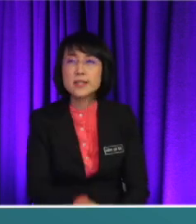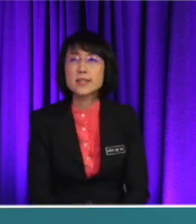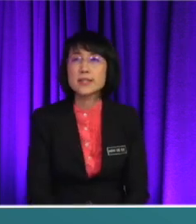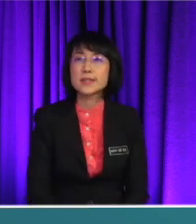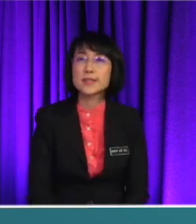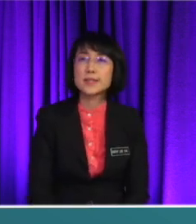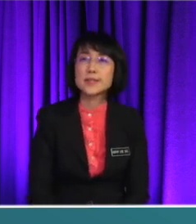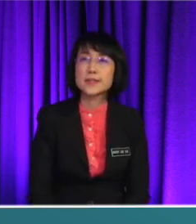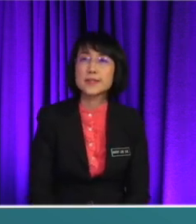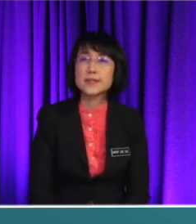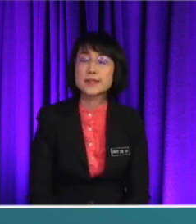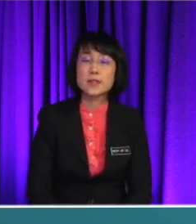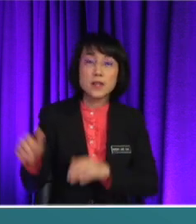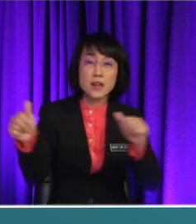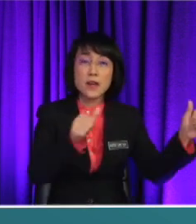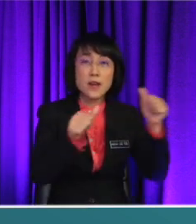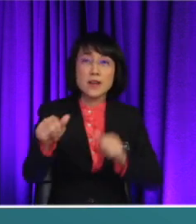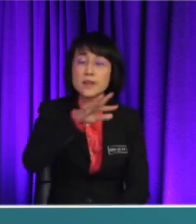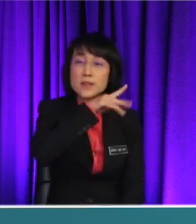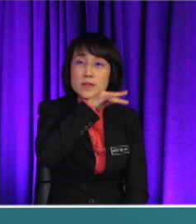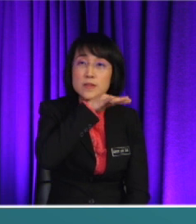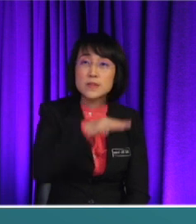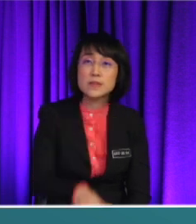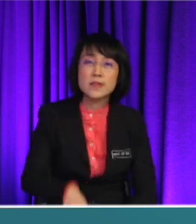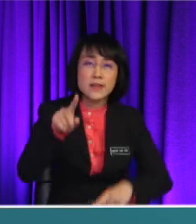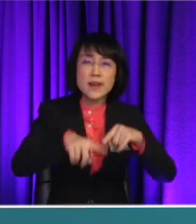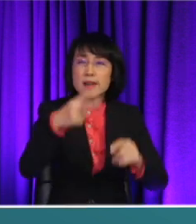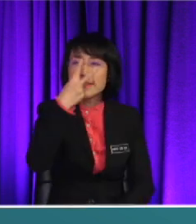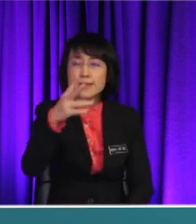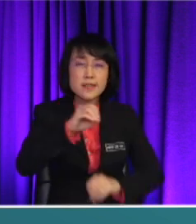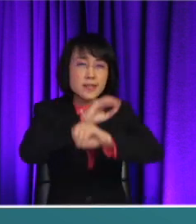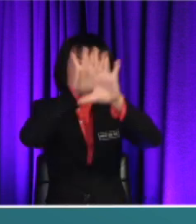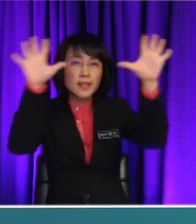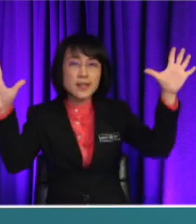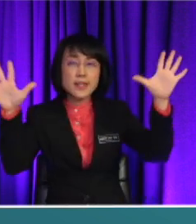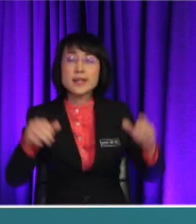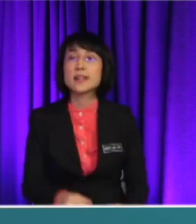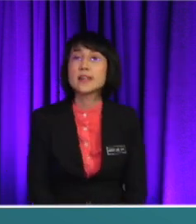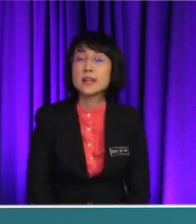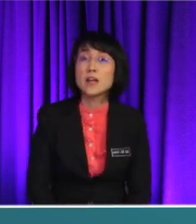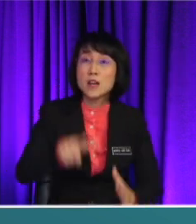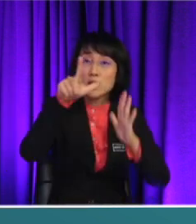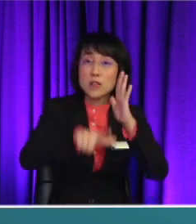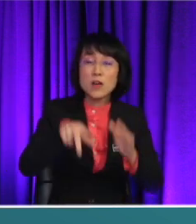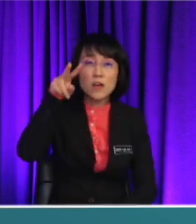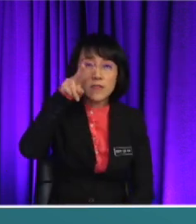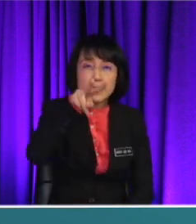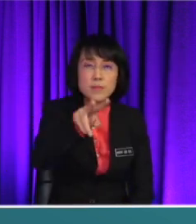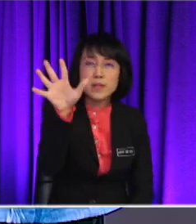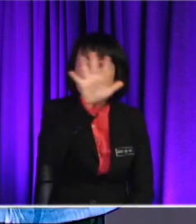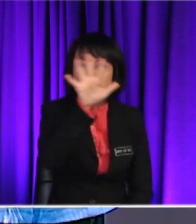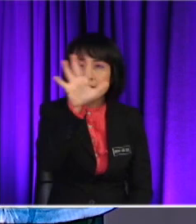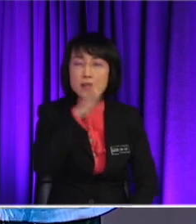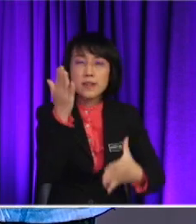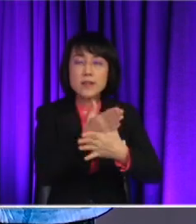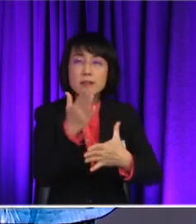like, the air being polluted. So, we have heads that you cannot see very well, right? Mm So, the low visibility also affects our